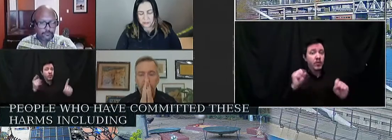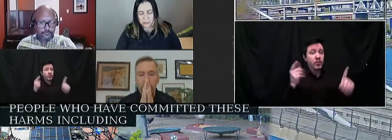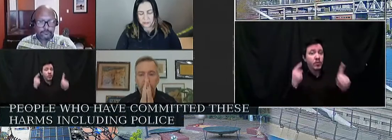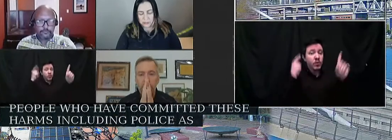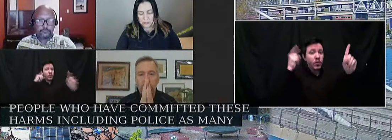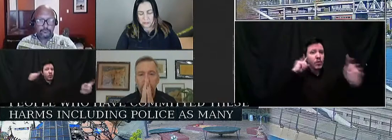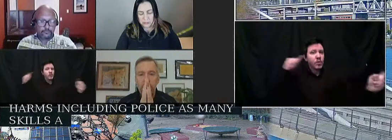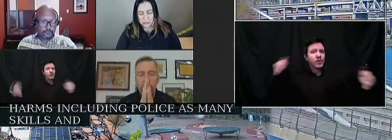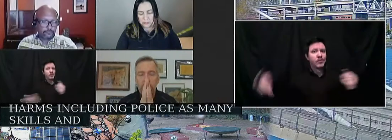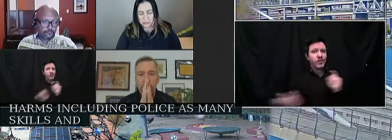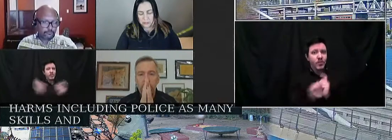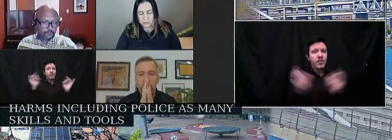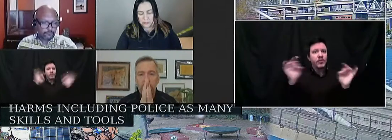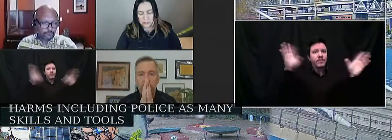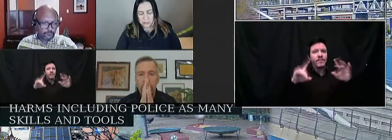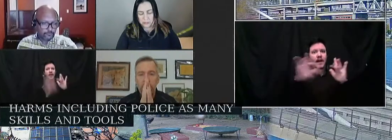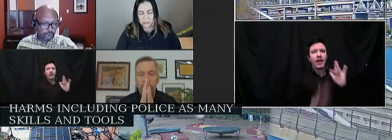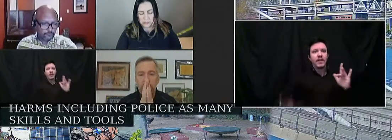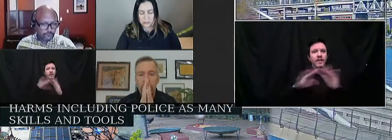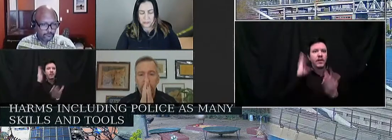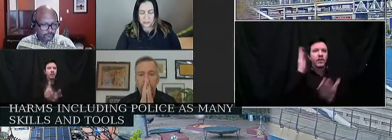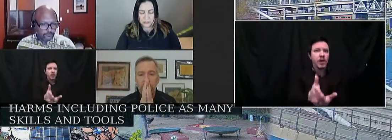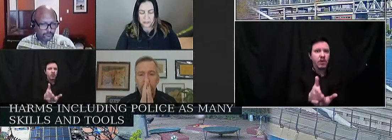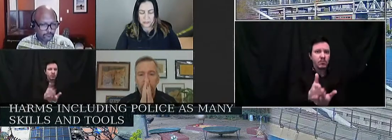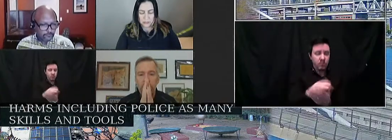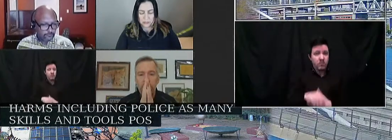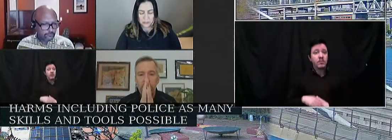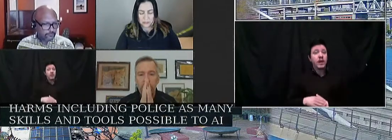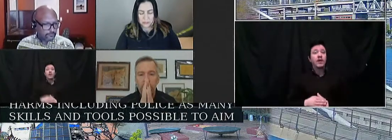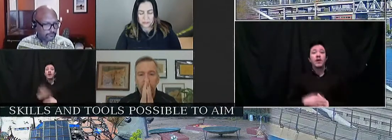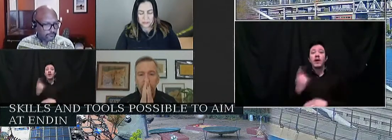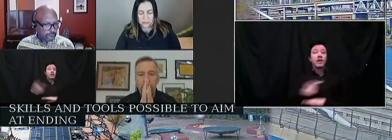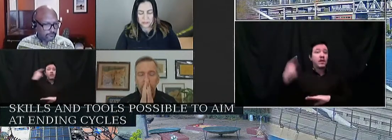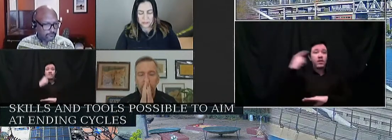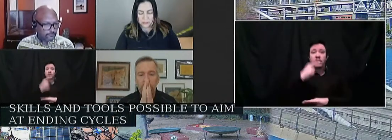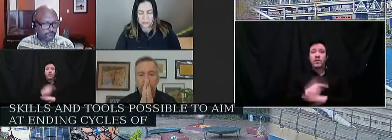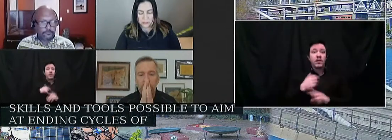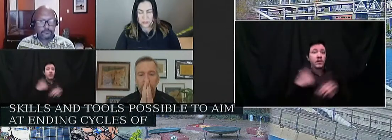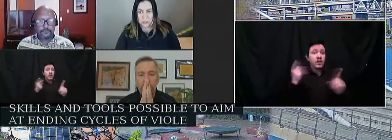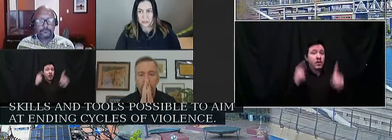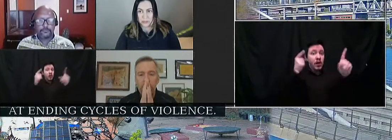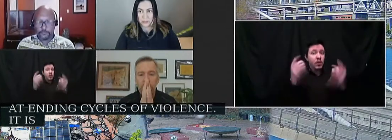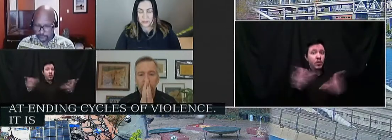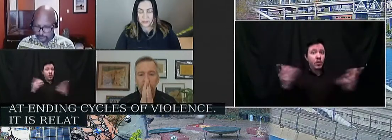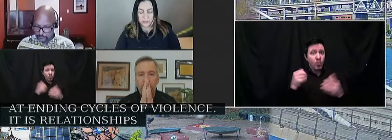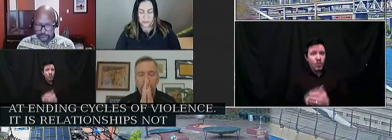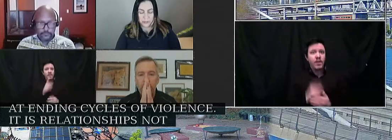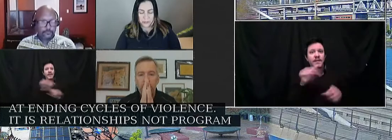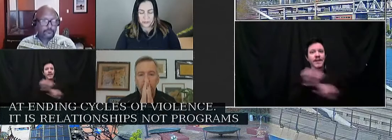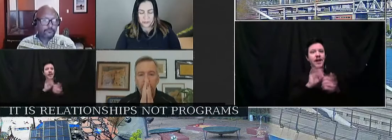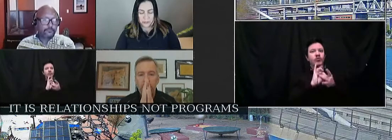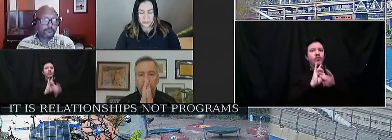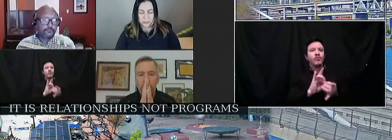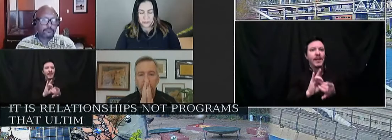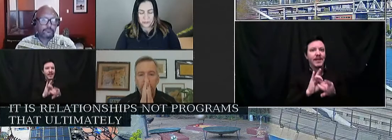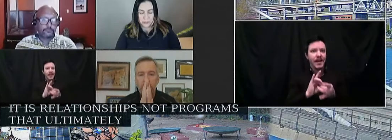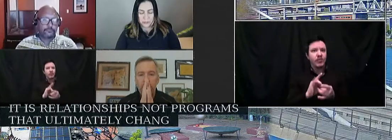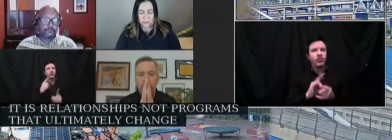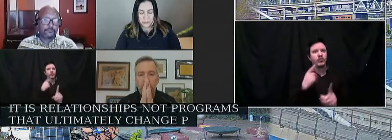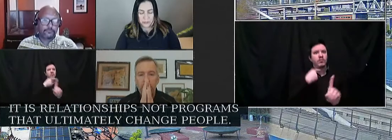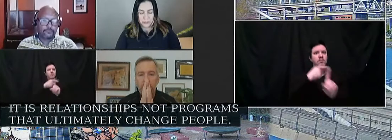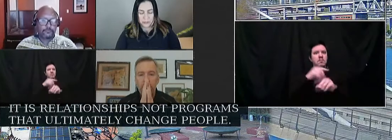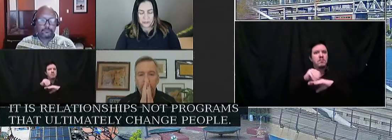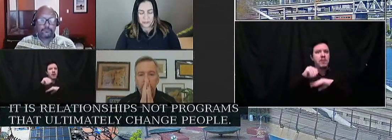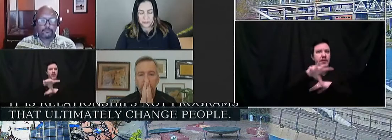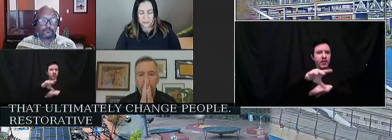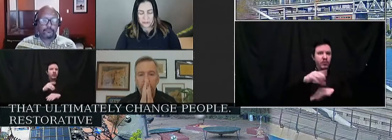ending cycles of violence. At the end of the day, it is relationships, not programs, that ultimately change people. Restorative justice is not just a set